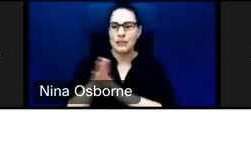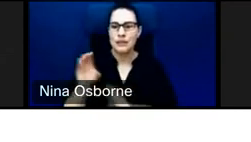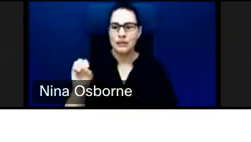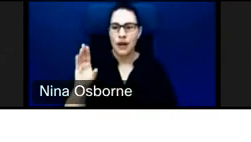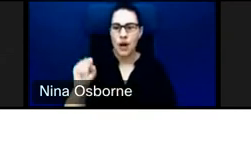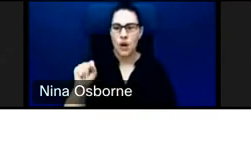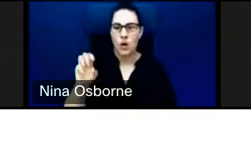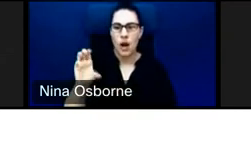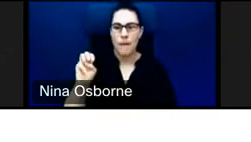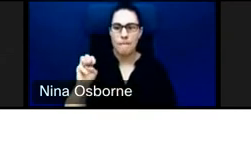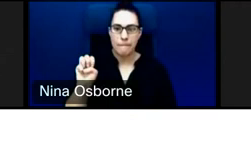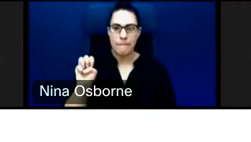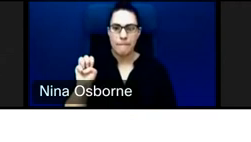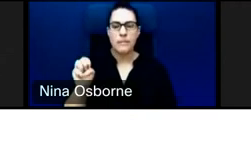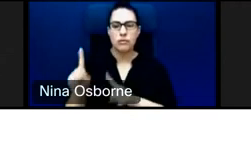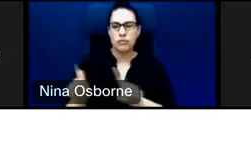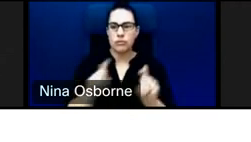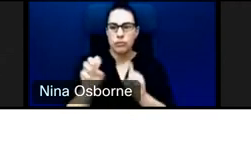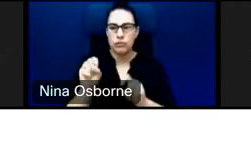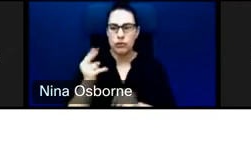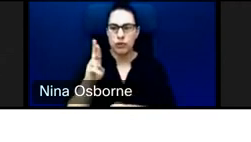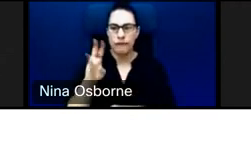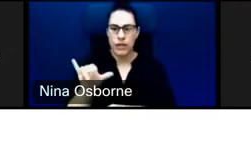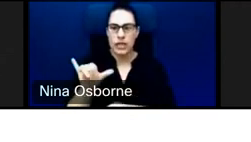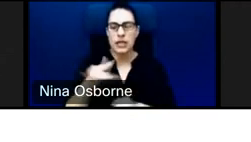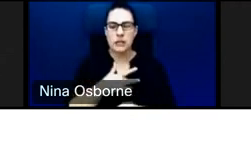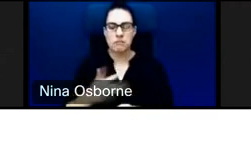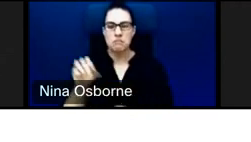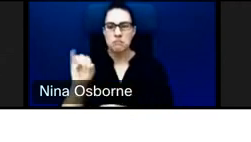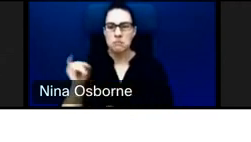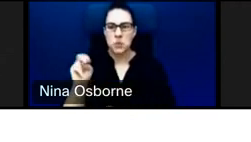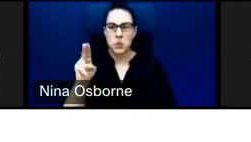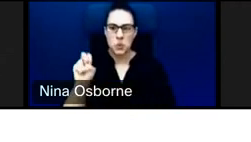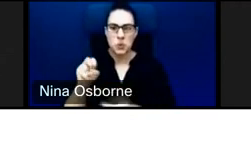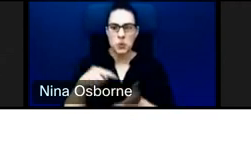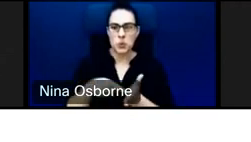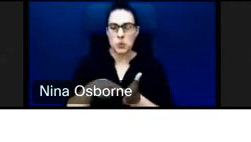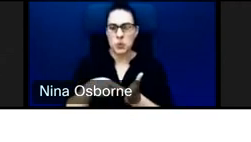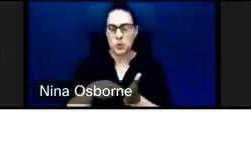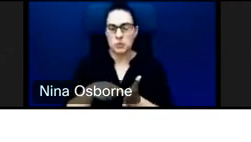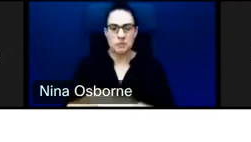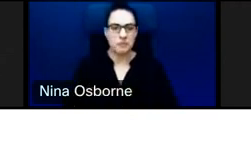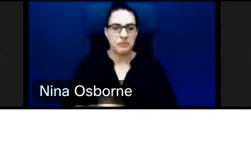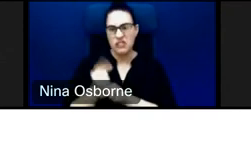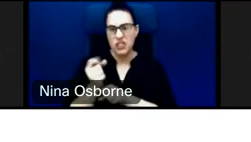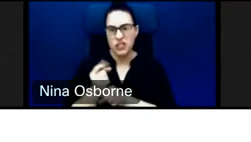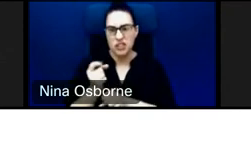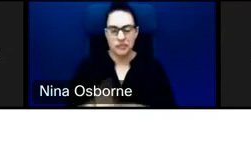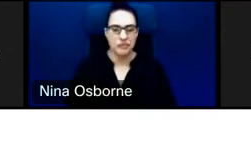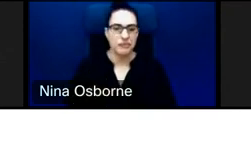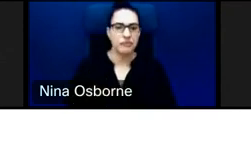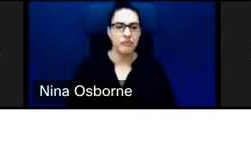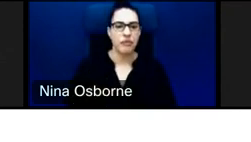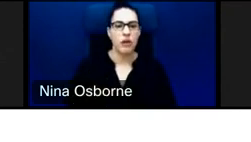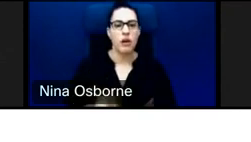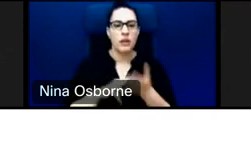in electronic format. And so every project will submit that in June of every year so that we can continue to